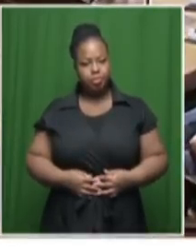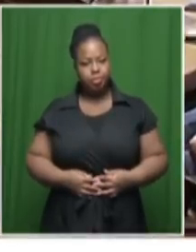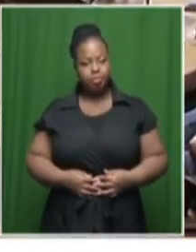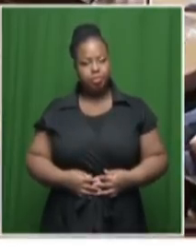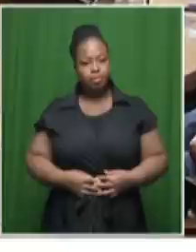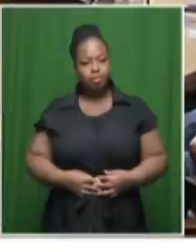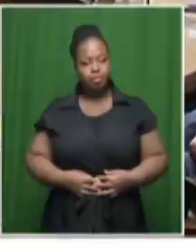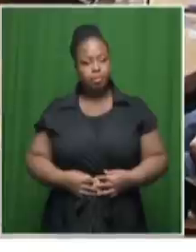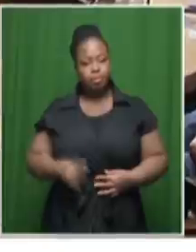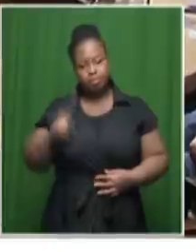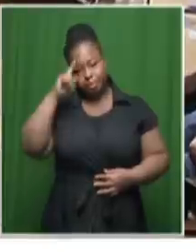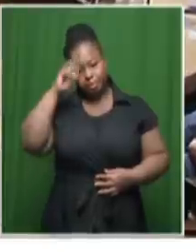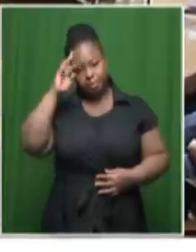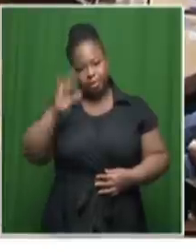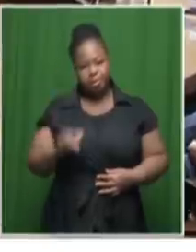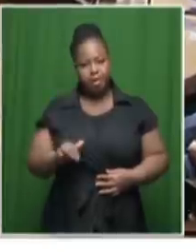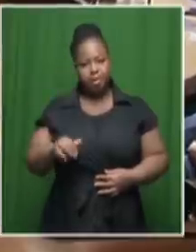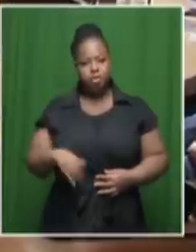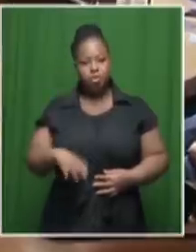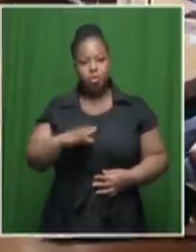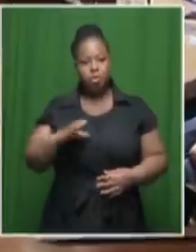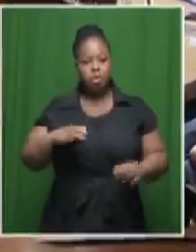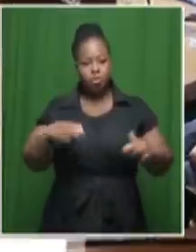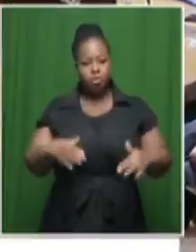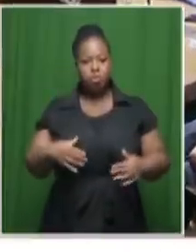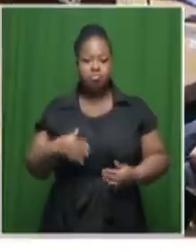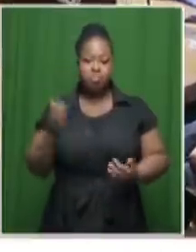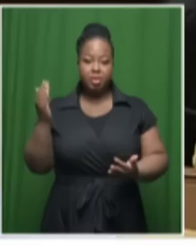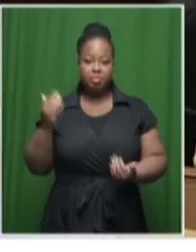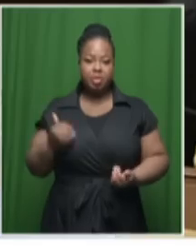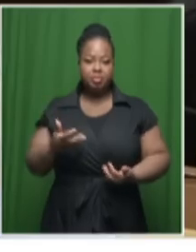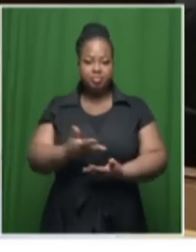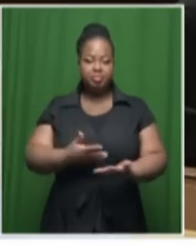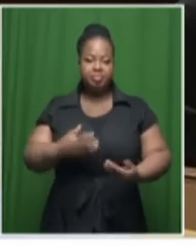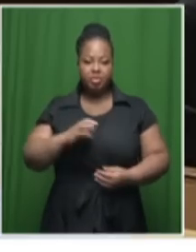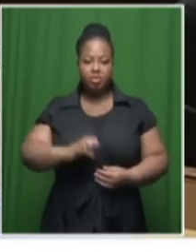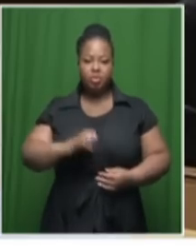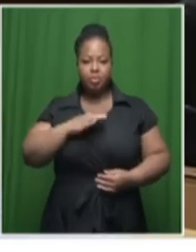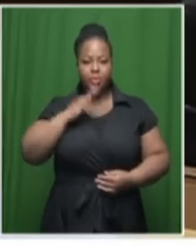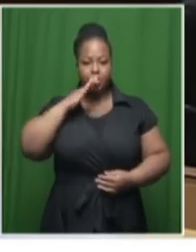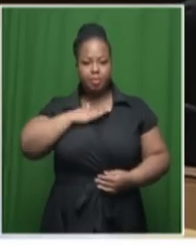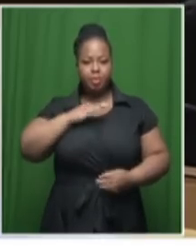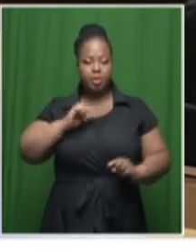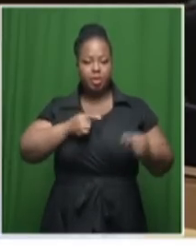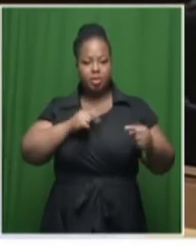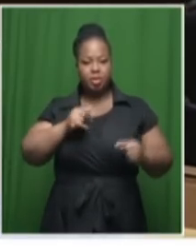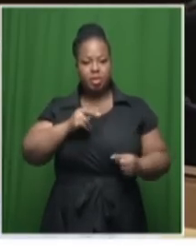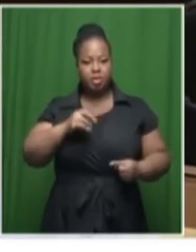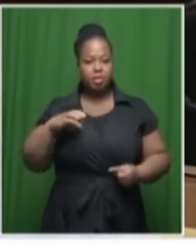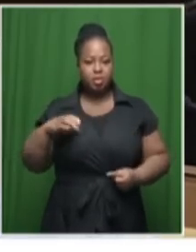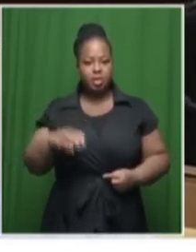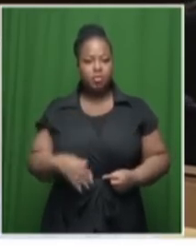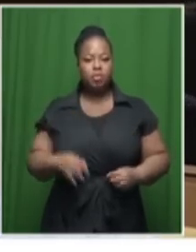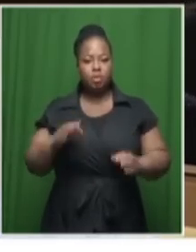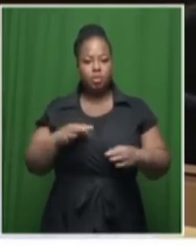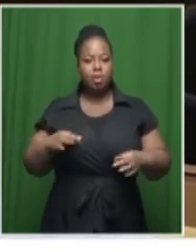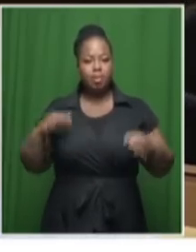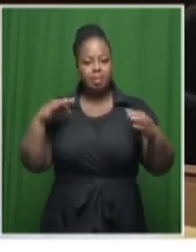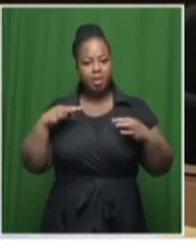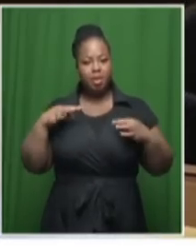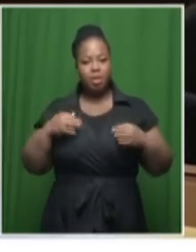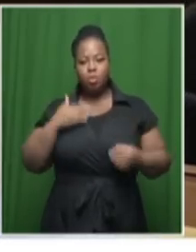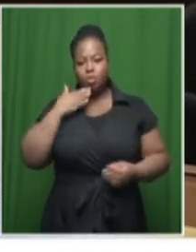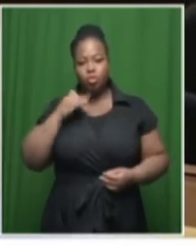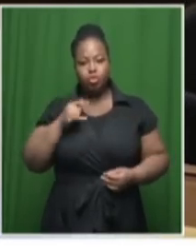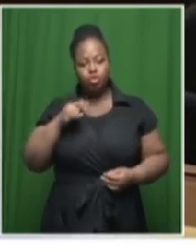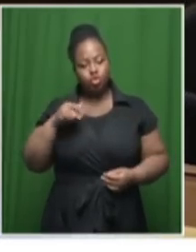And in the Nelson Mandela Bay Council, they are expected to debate a motion of no confidence against the ANC's embattled Executive Mayor